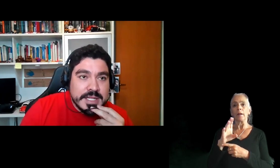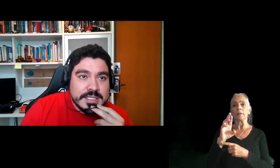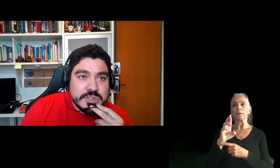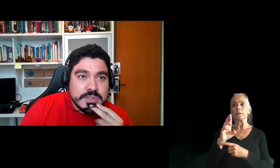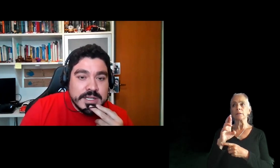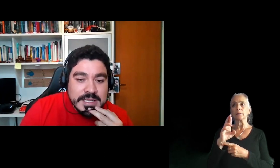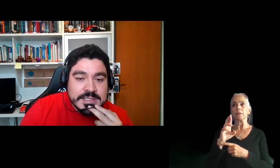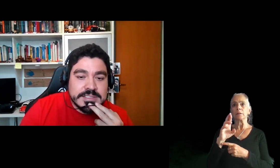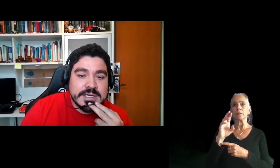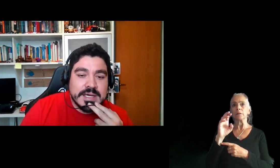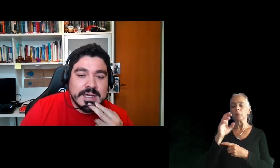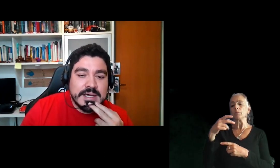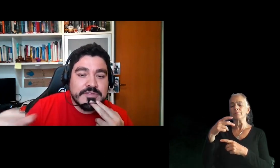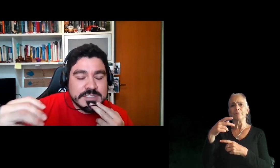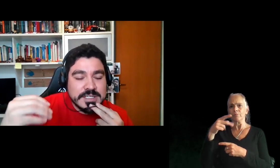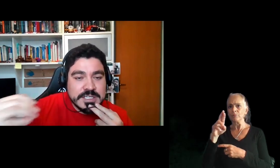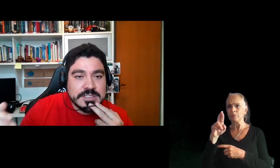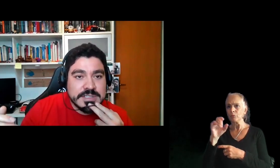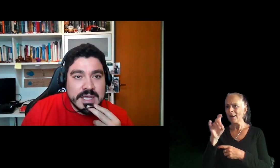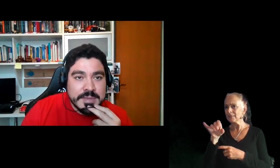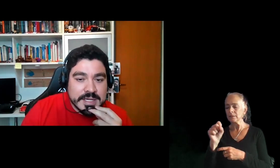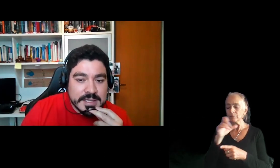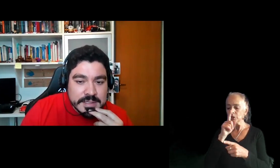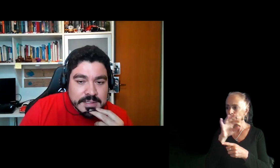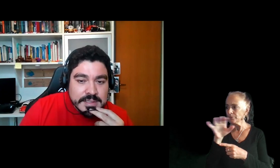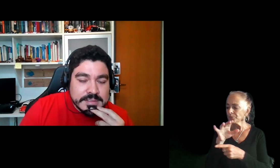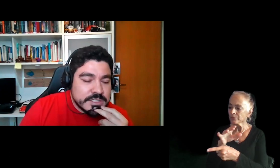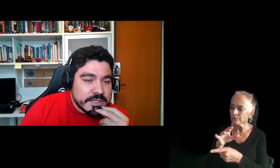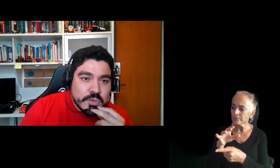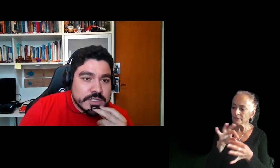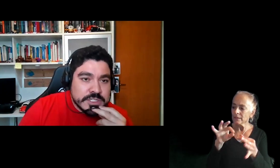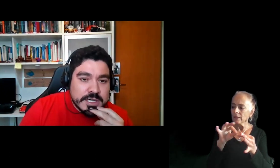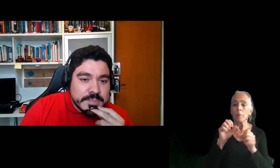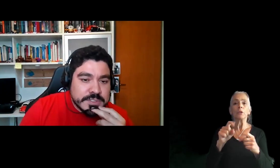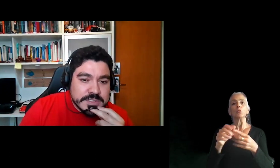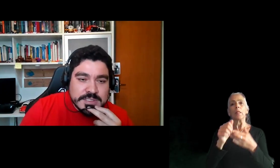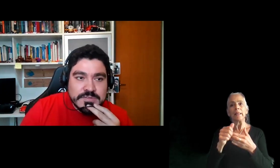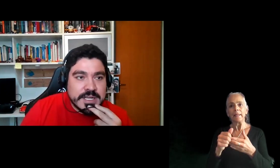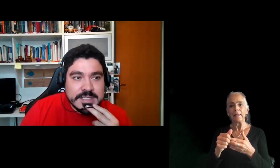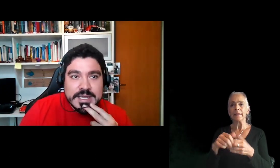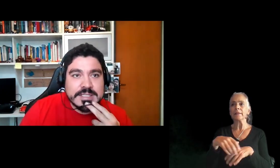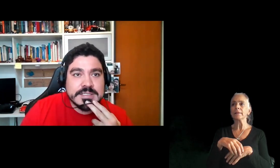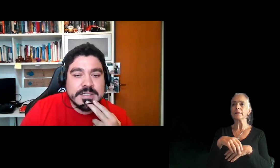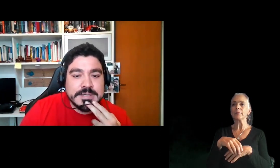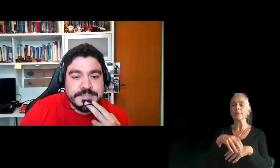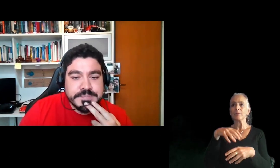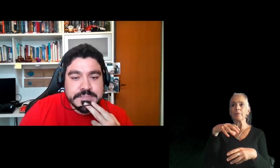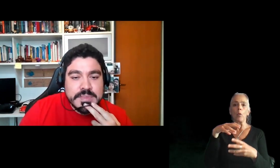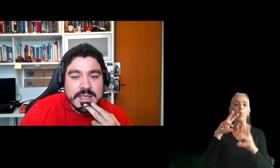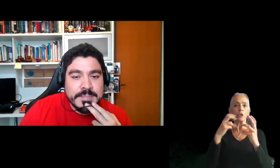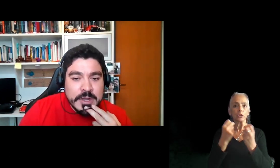ability to lead a facilitation dynamic, internal workshops, jobs, stuff like that.